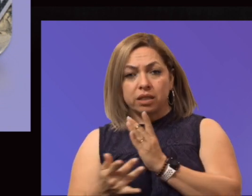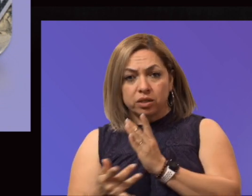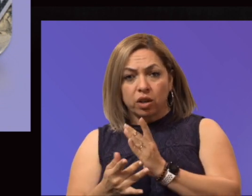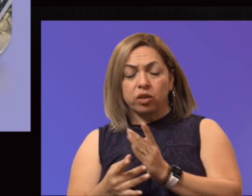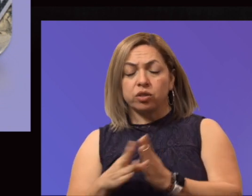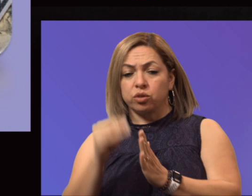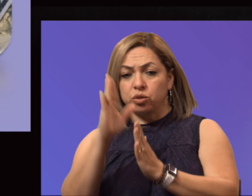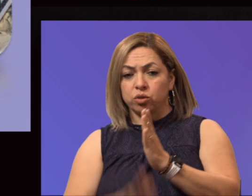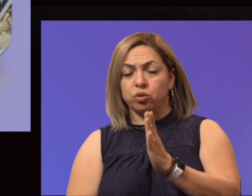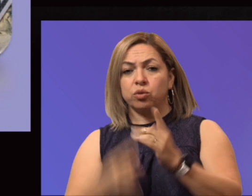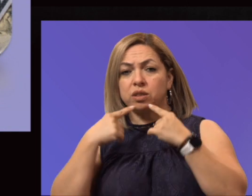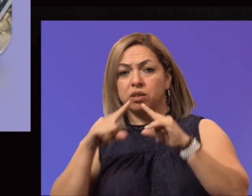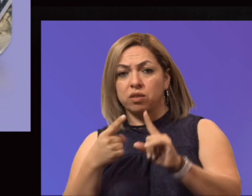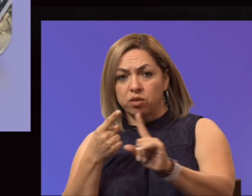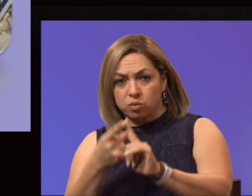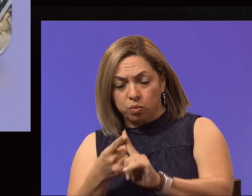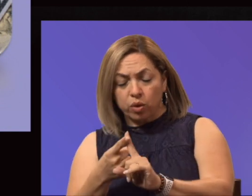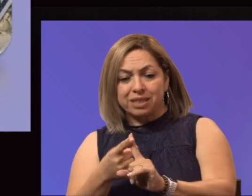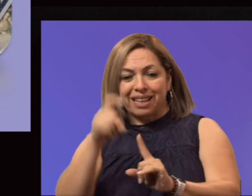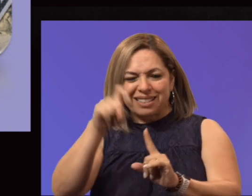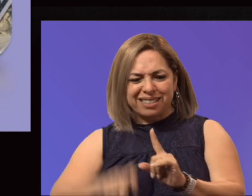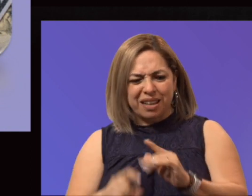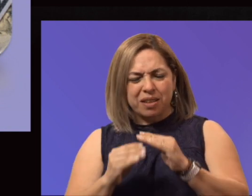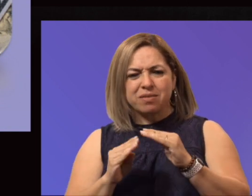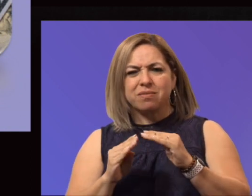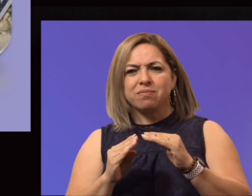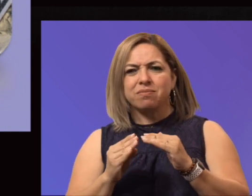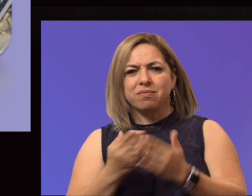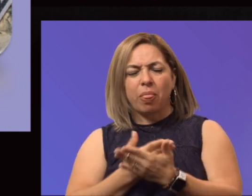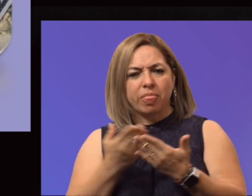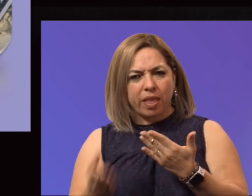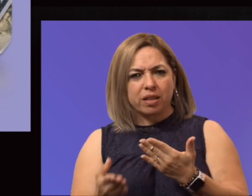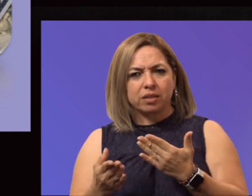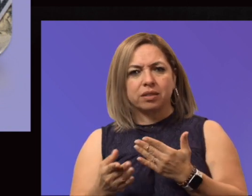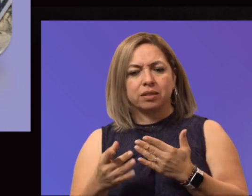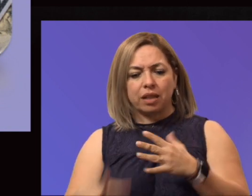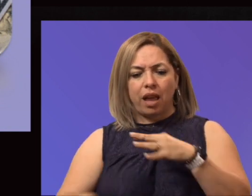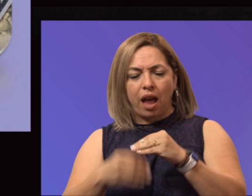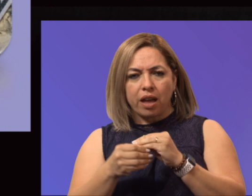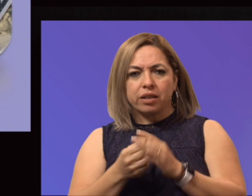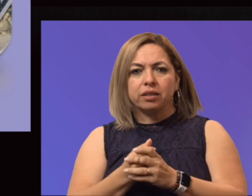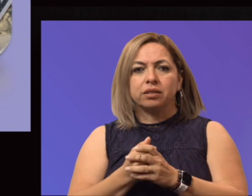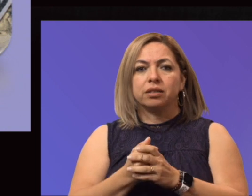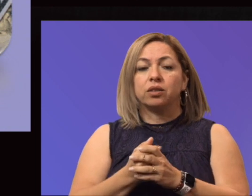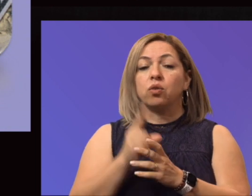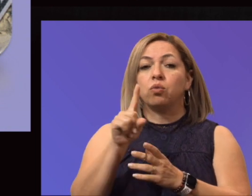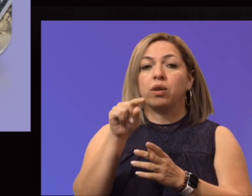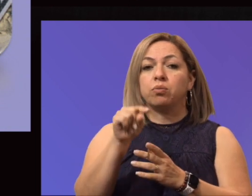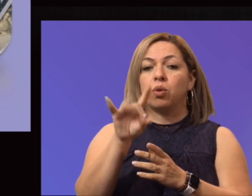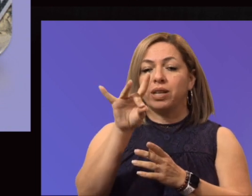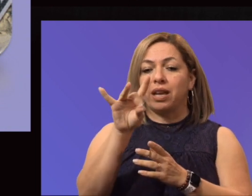well as a need-based supplement that was provided to 11 colleges. We ended up with $1.844 billion.